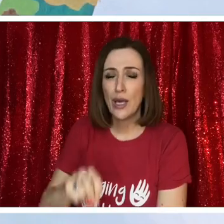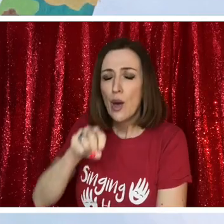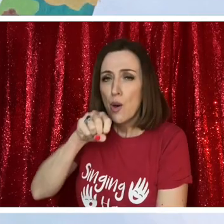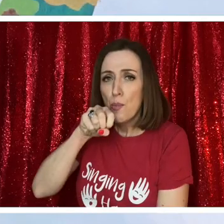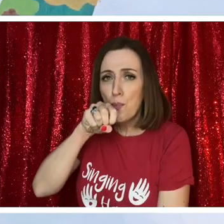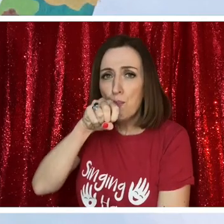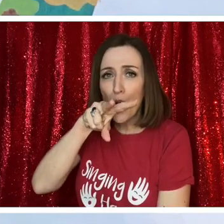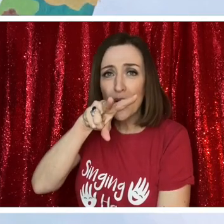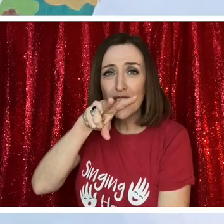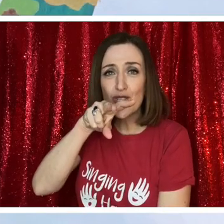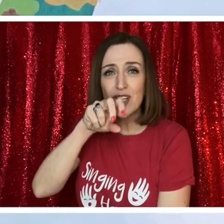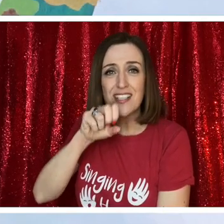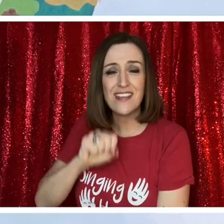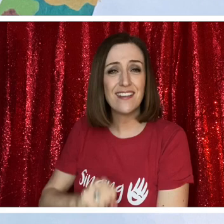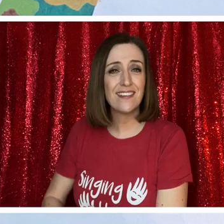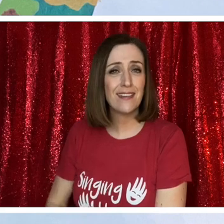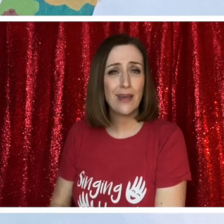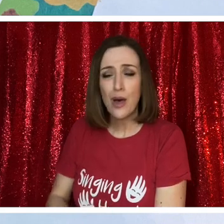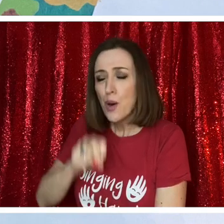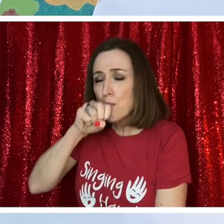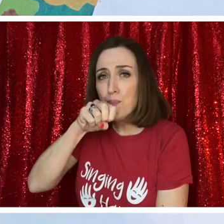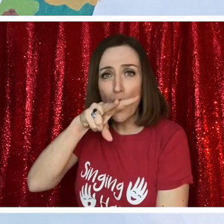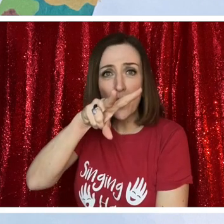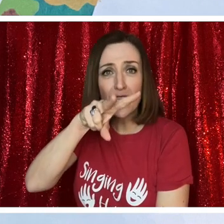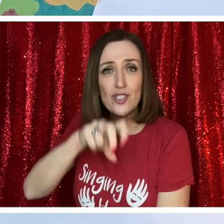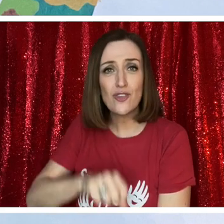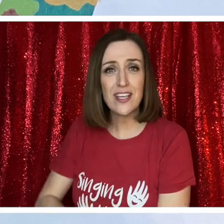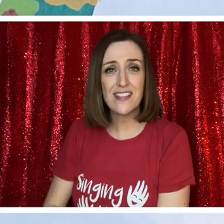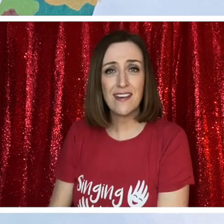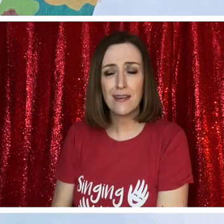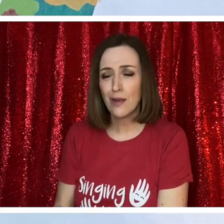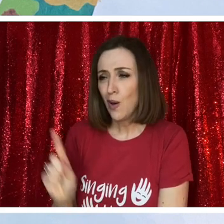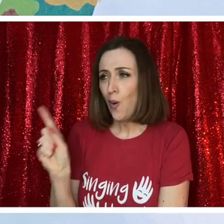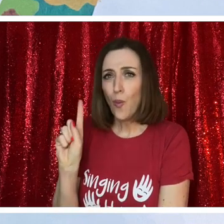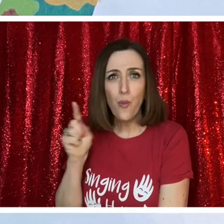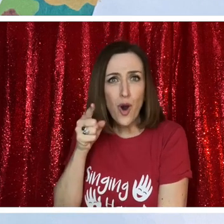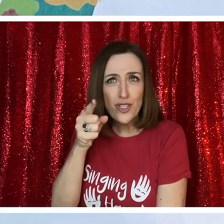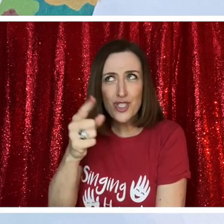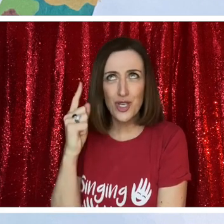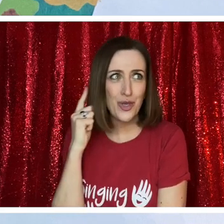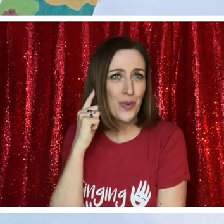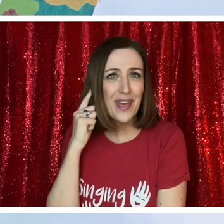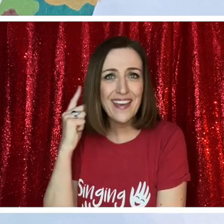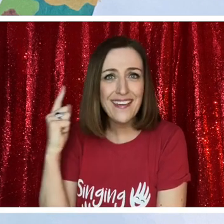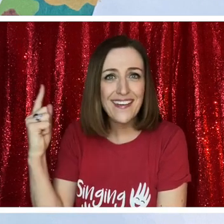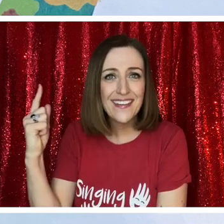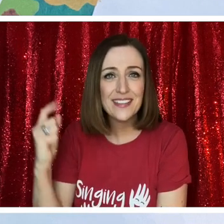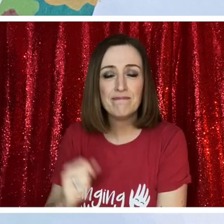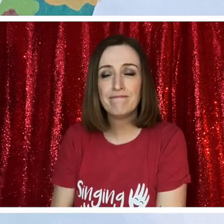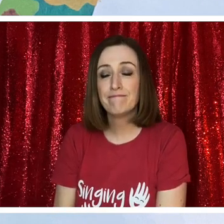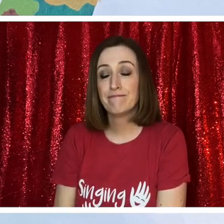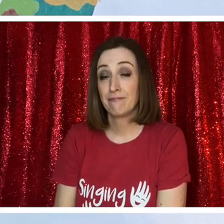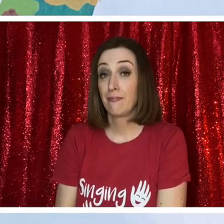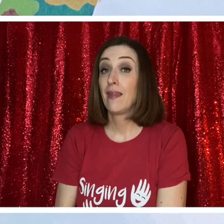Boa constrictor, boa constrictor, what do you hear?